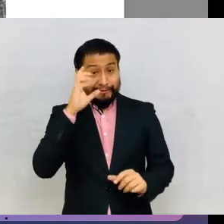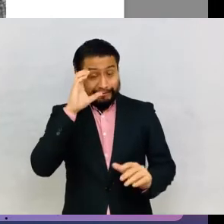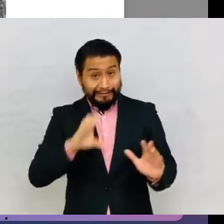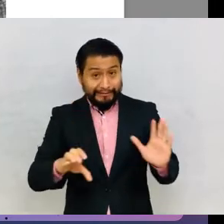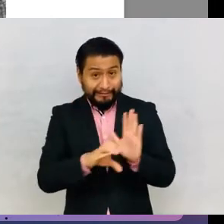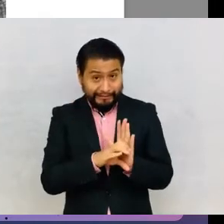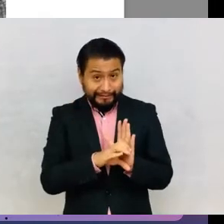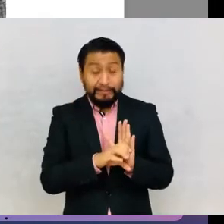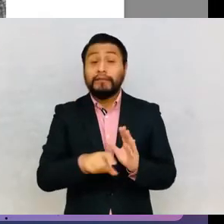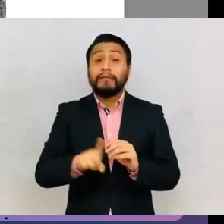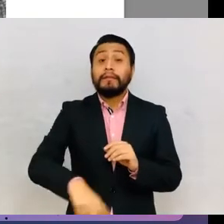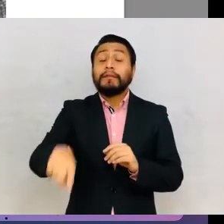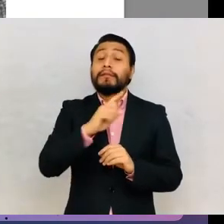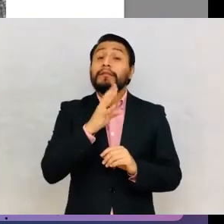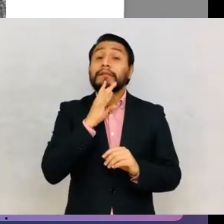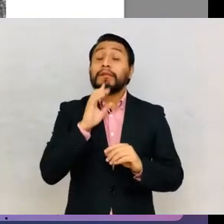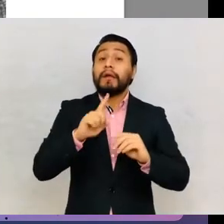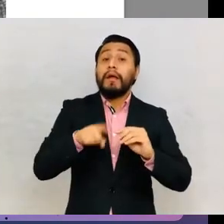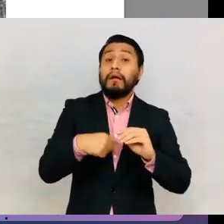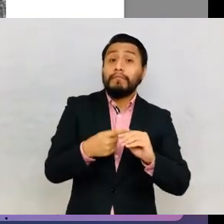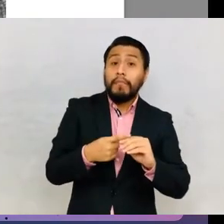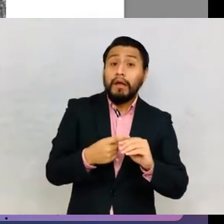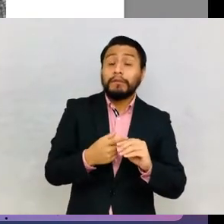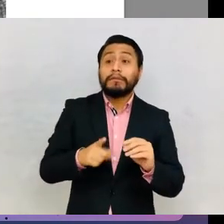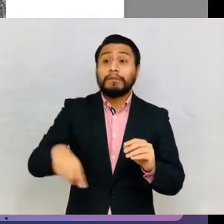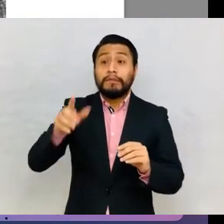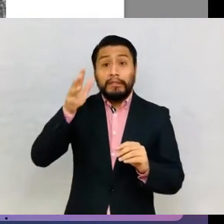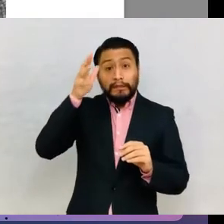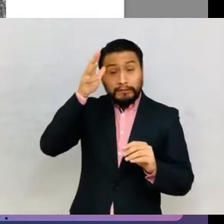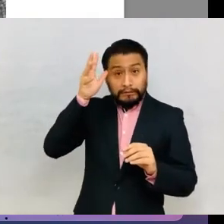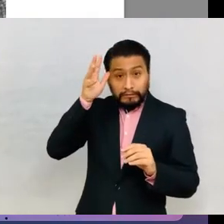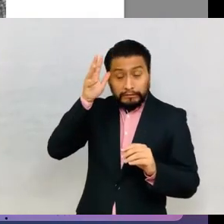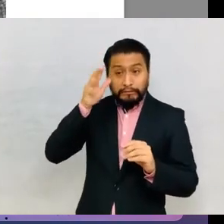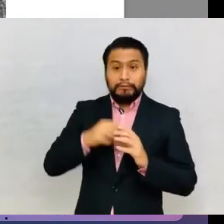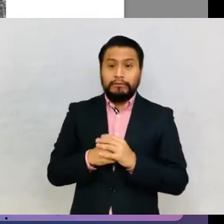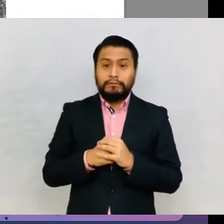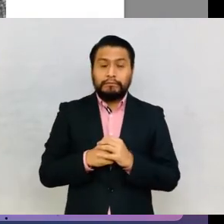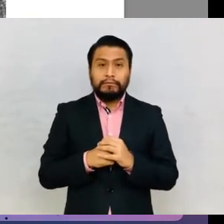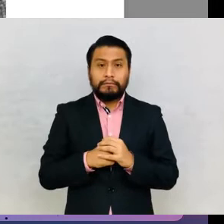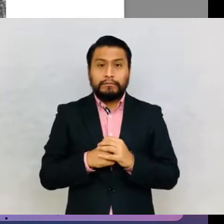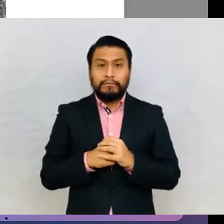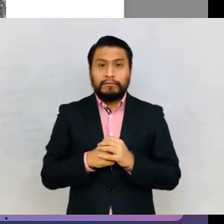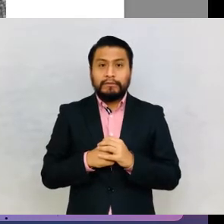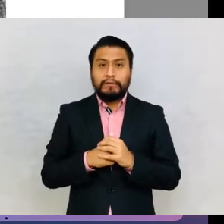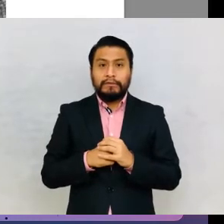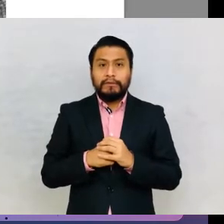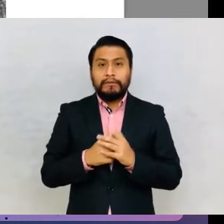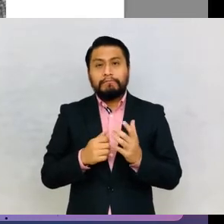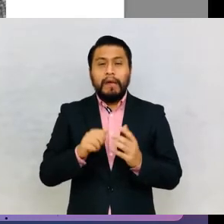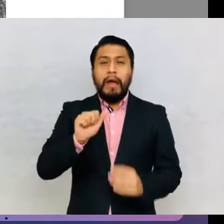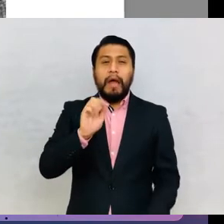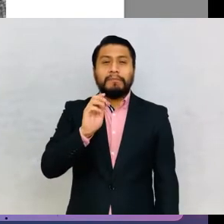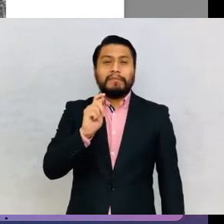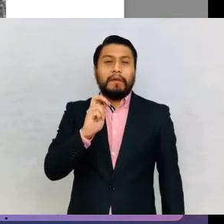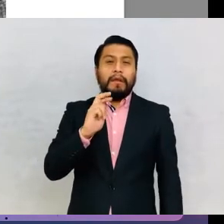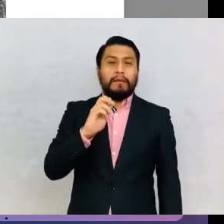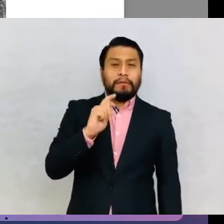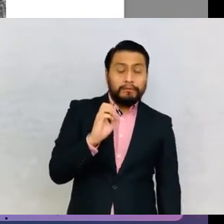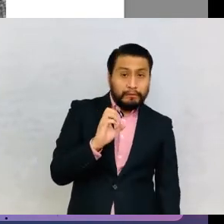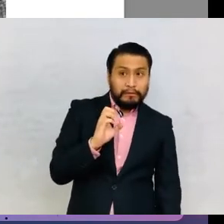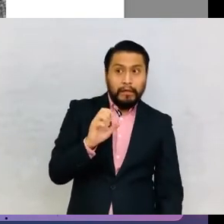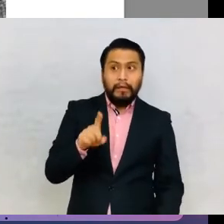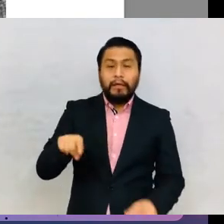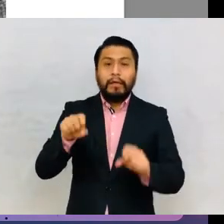instead of talking about a Huichol Indian in the abstract, they are already